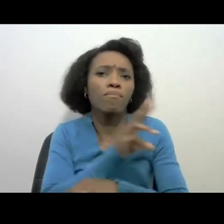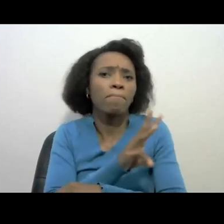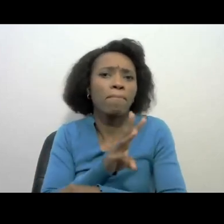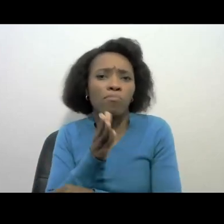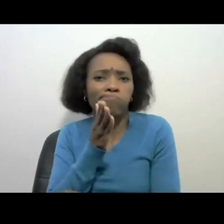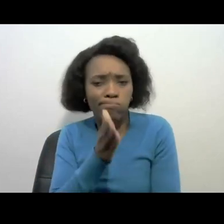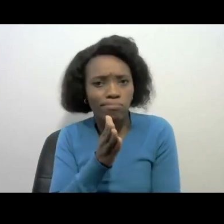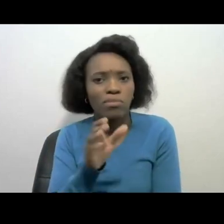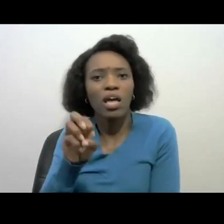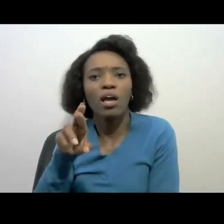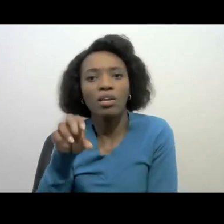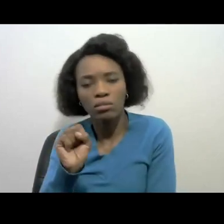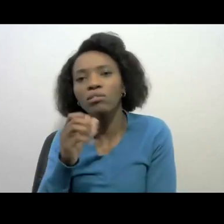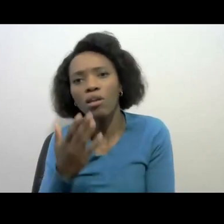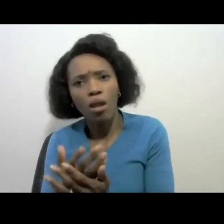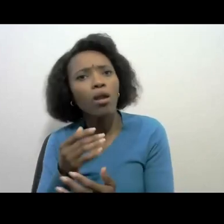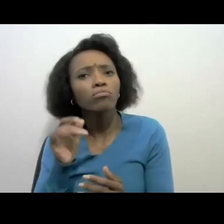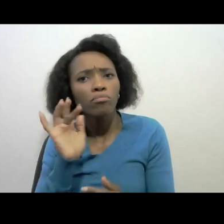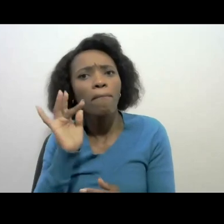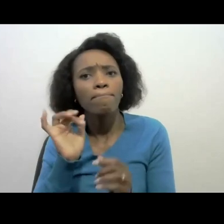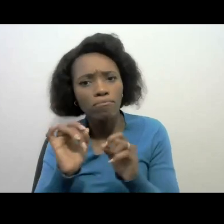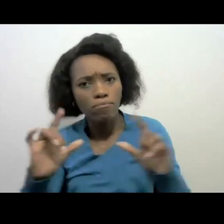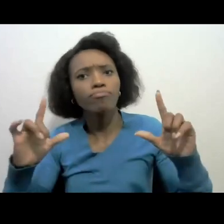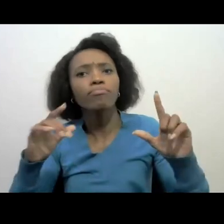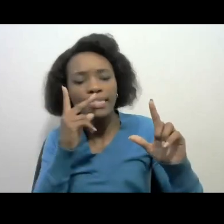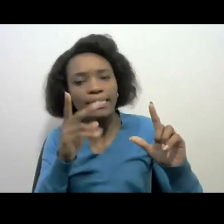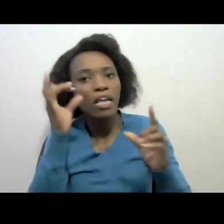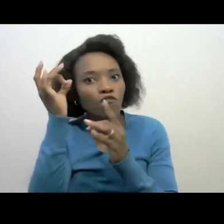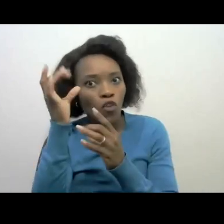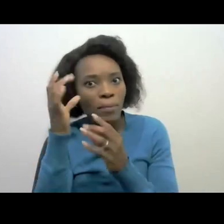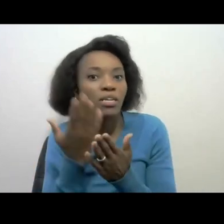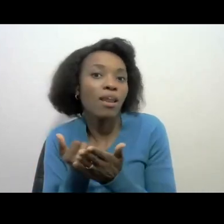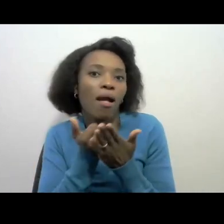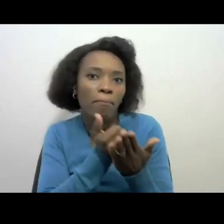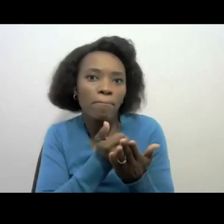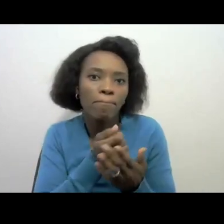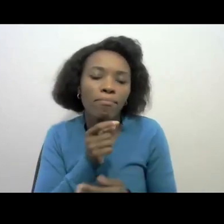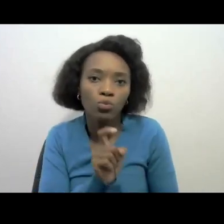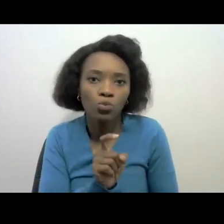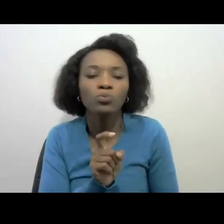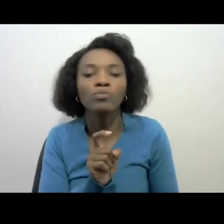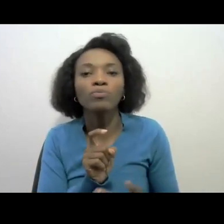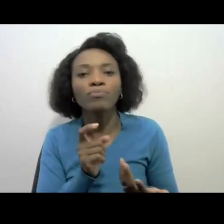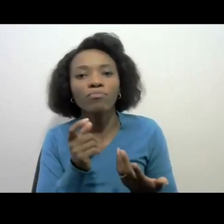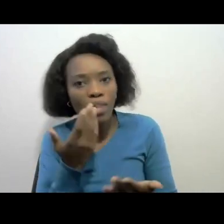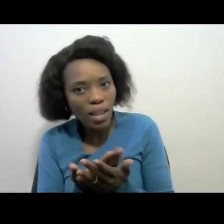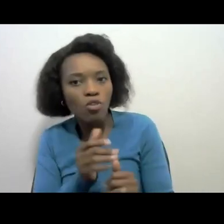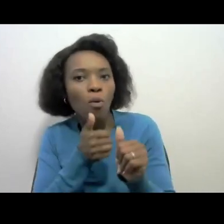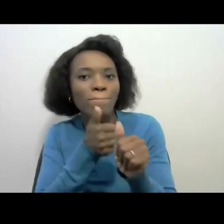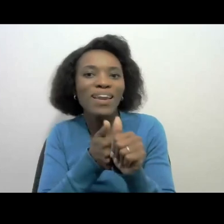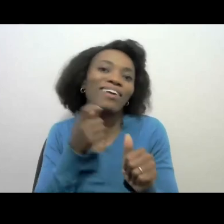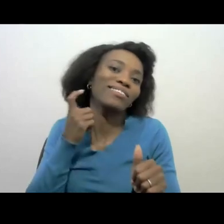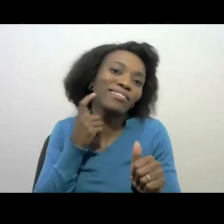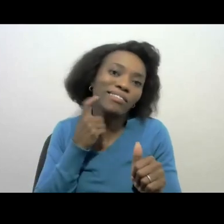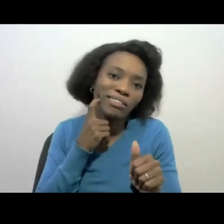see if you find any information that can assist you to make your compliance easy.